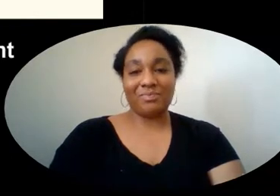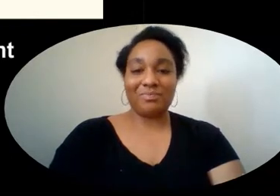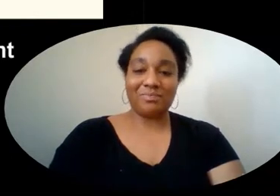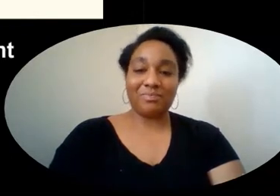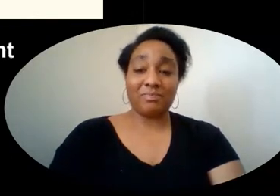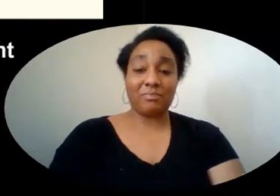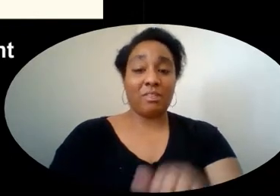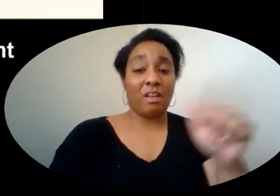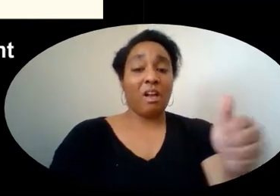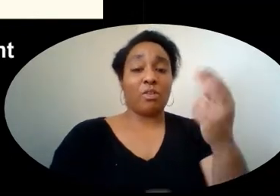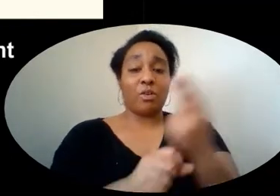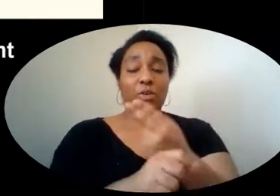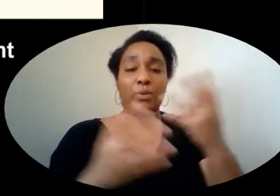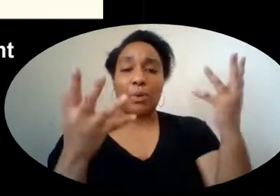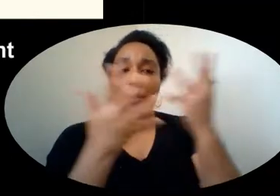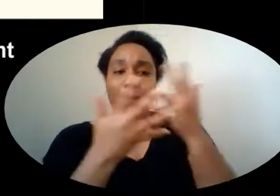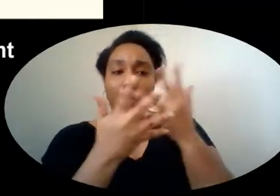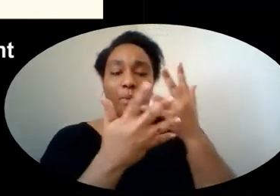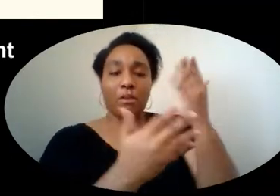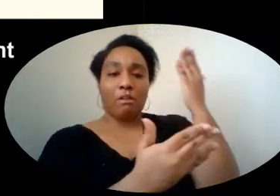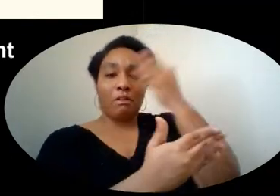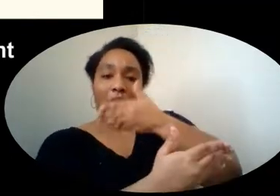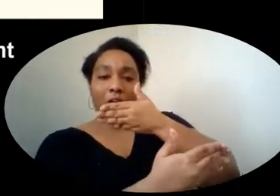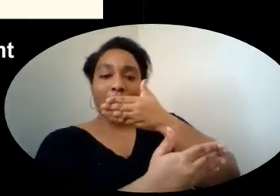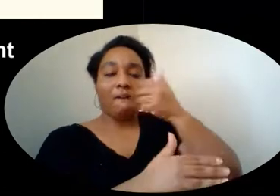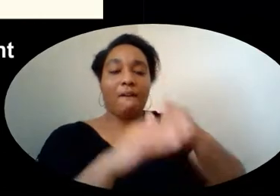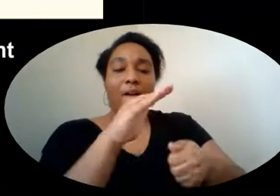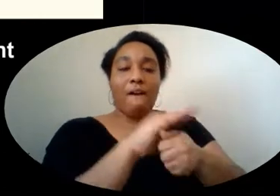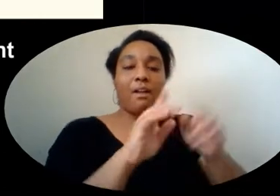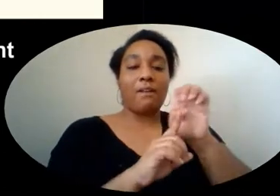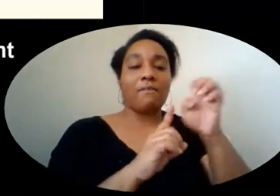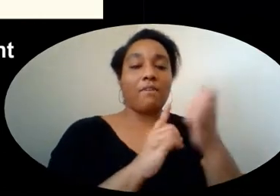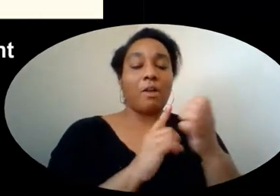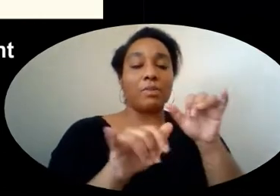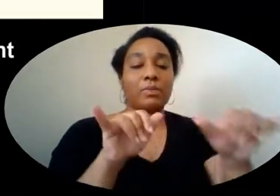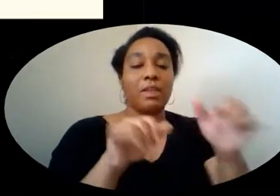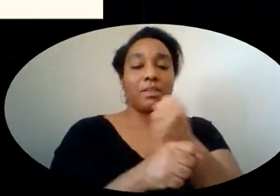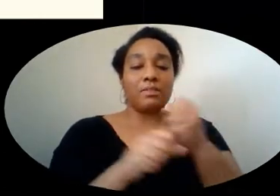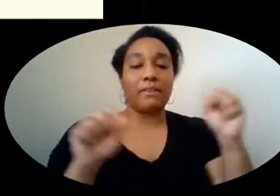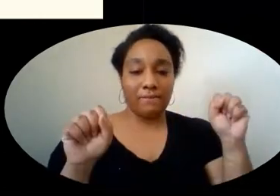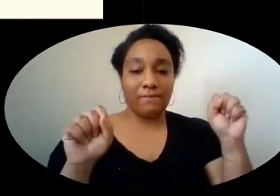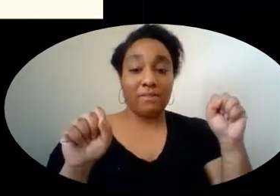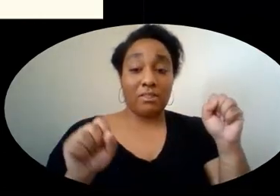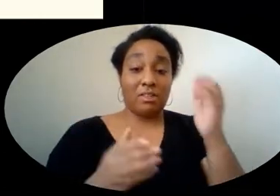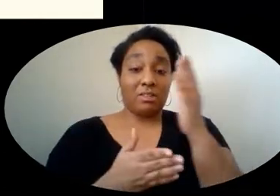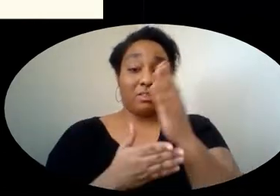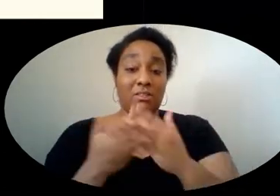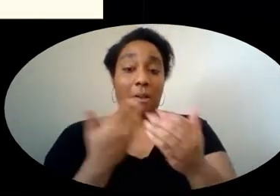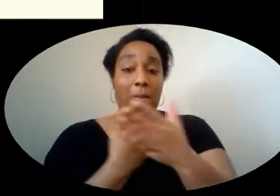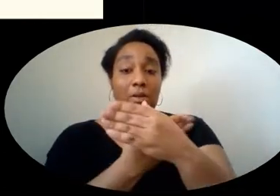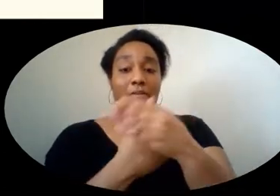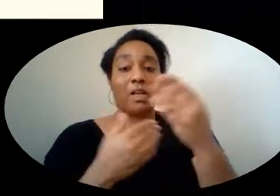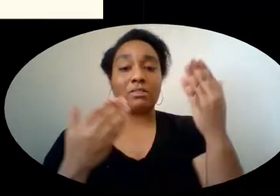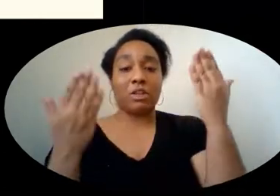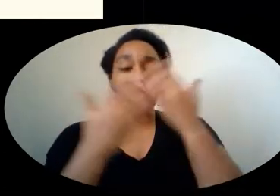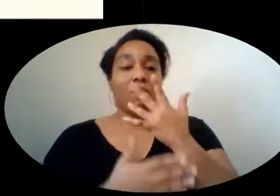Others use camouflage and hide in their environment to stay safe. Some butterflies have dark